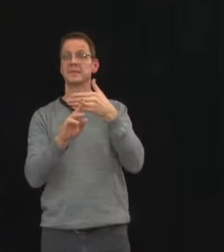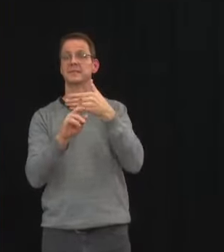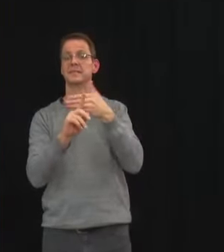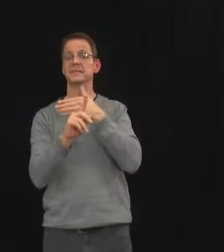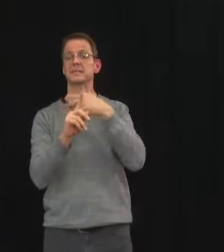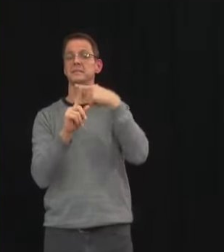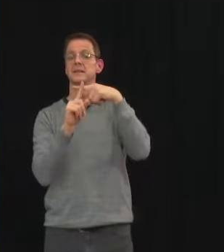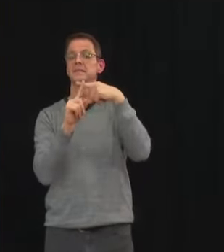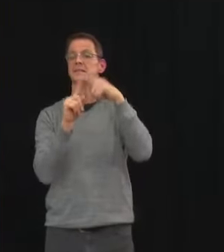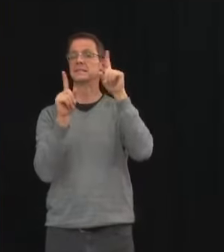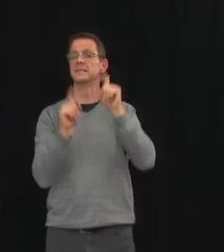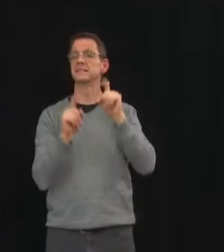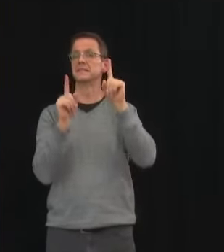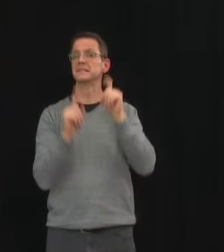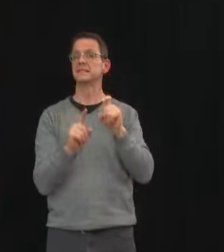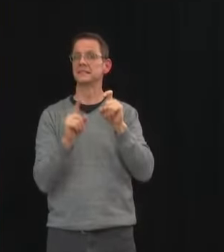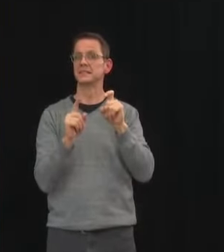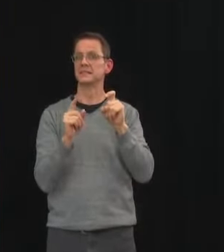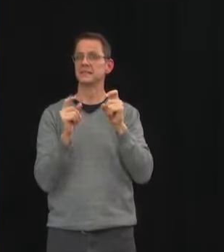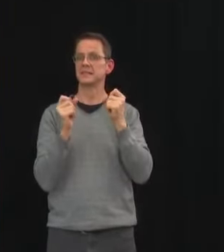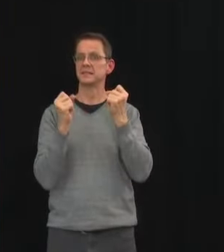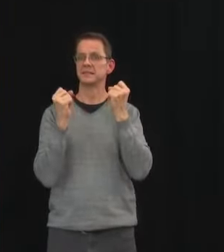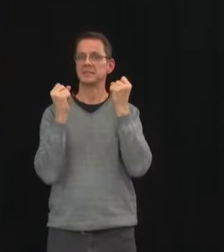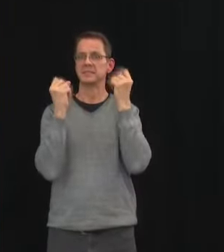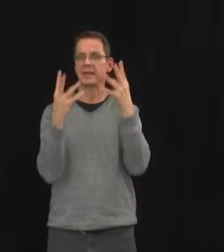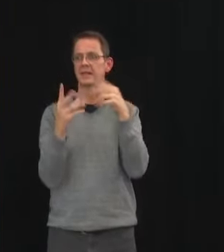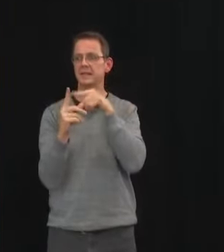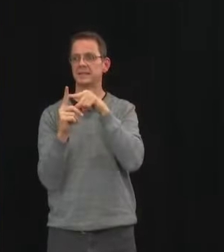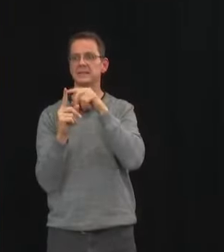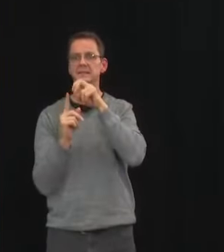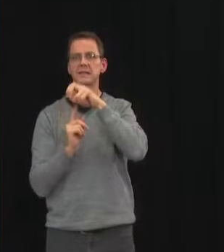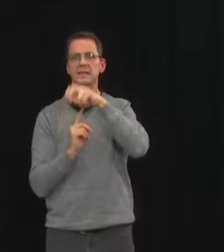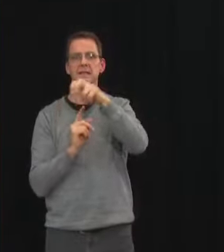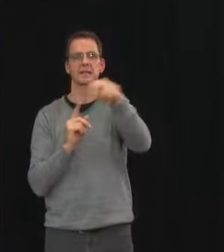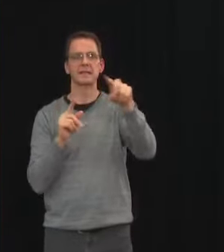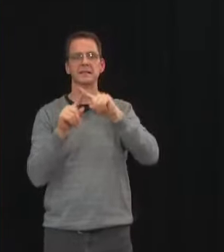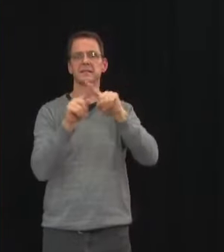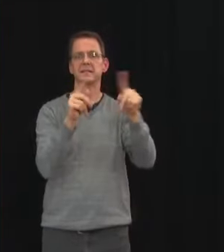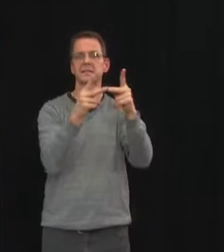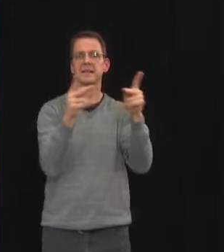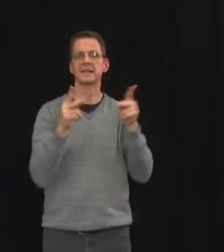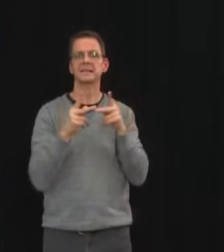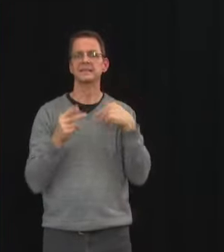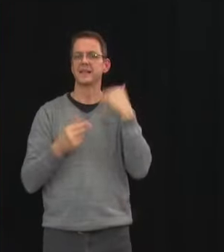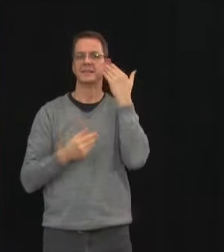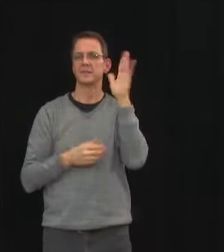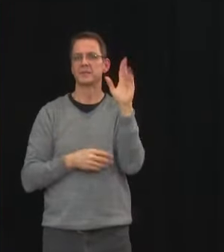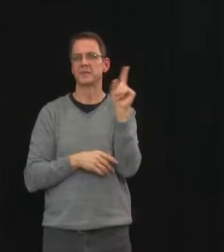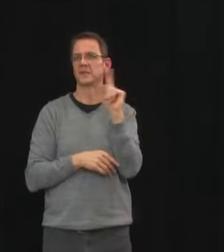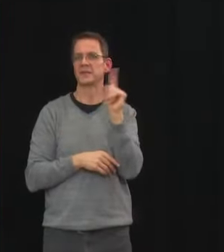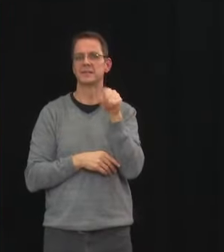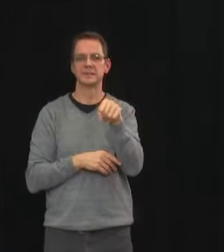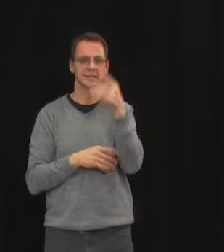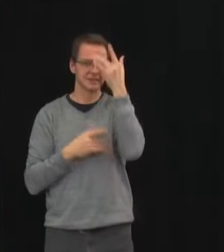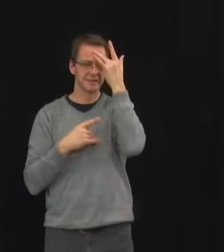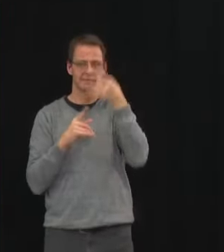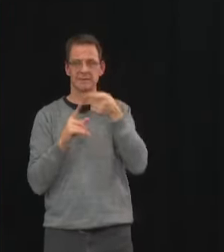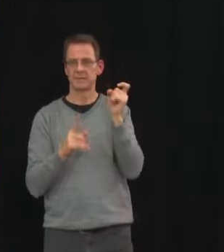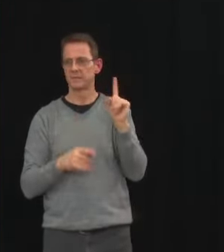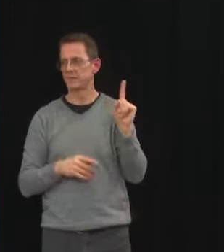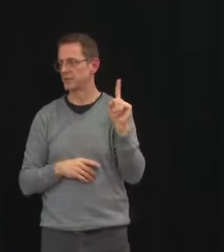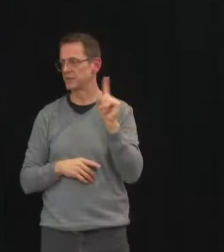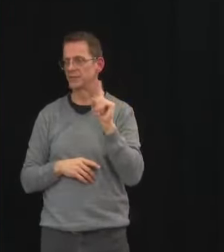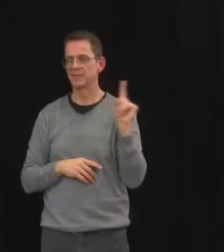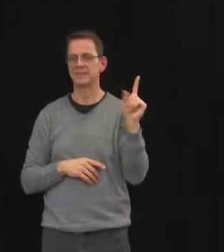to determine which of those activities was the source and it's really important to remember that in that 30 percent there are a lot of